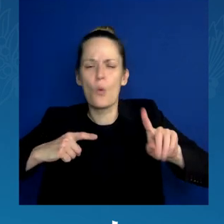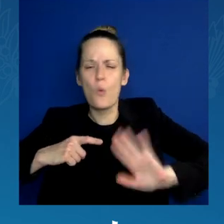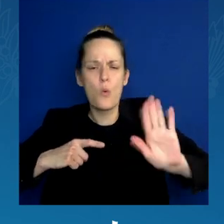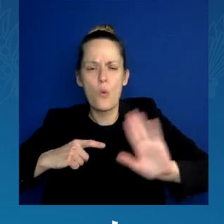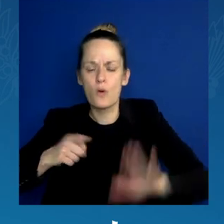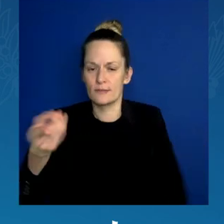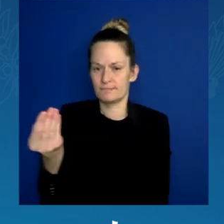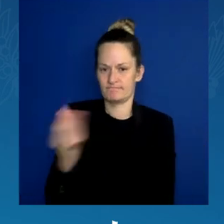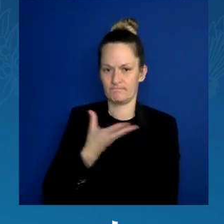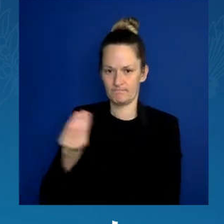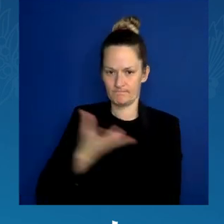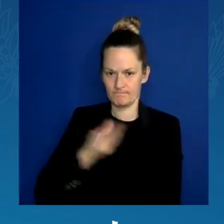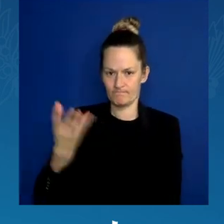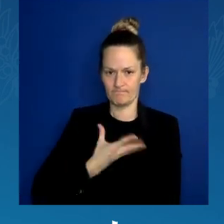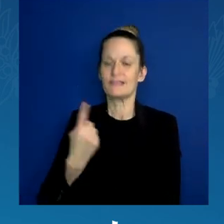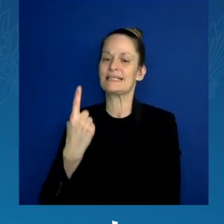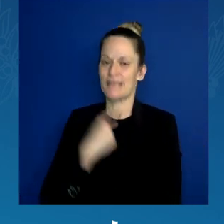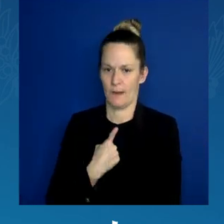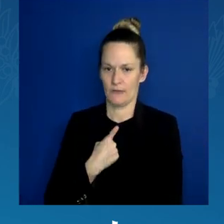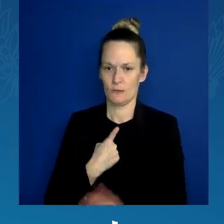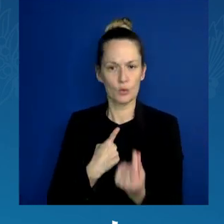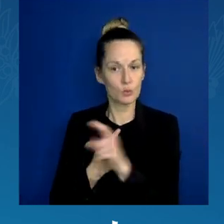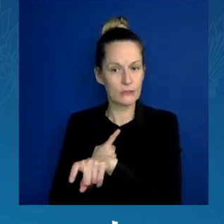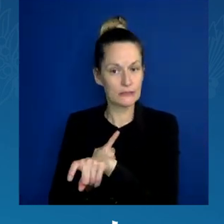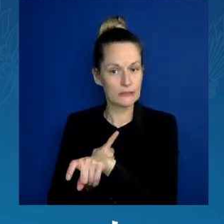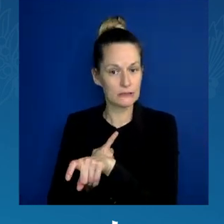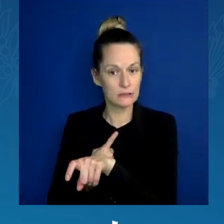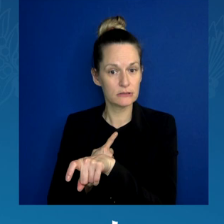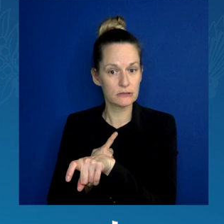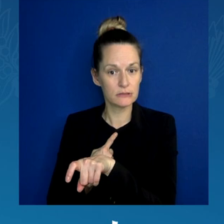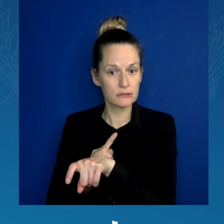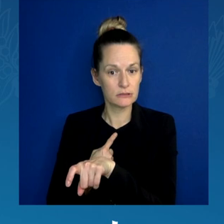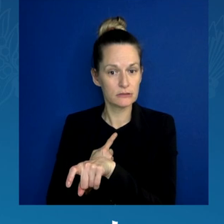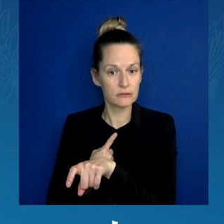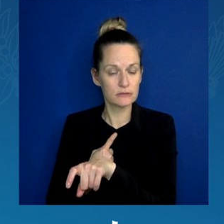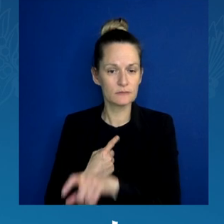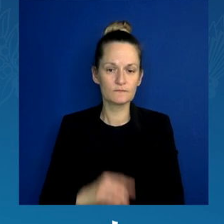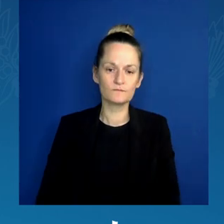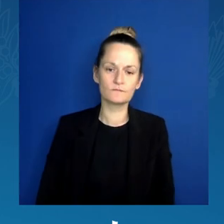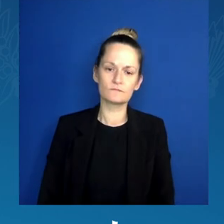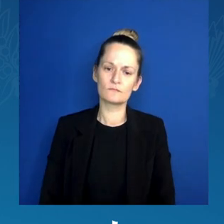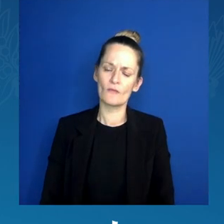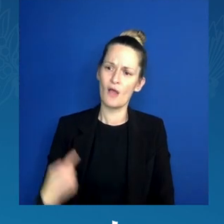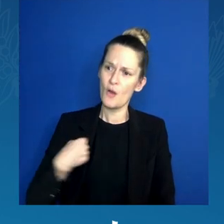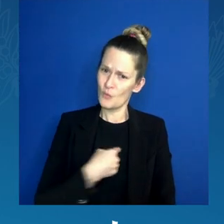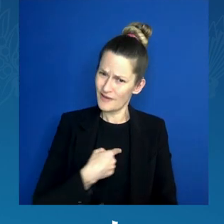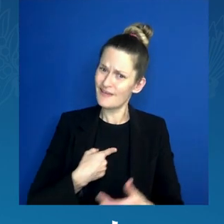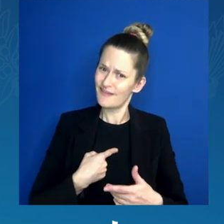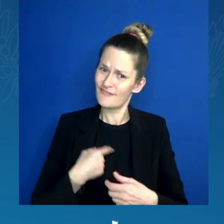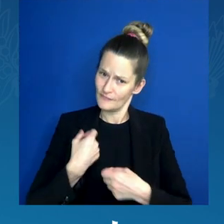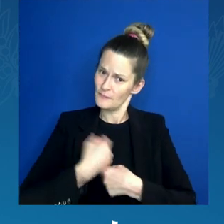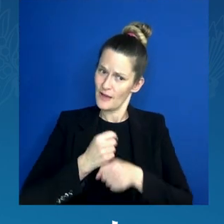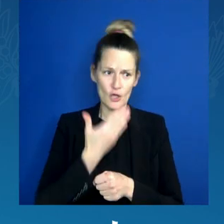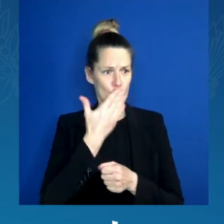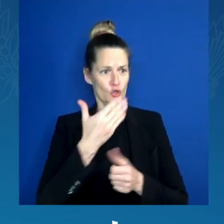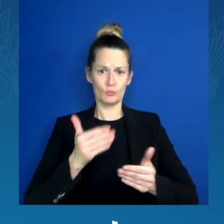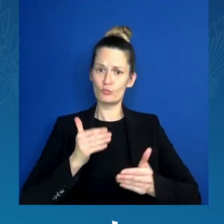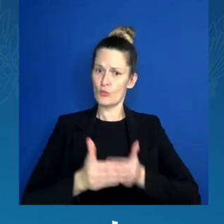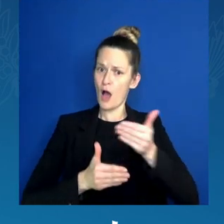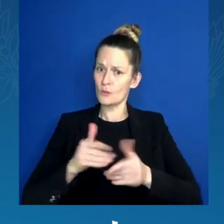So we have made real progress. We have made real progress as a nation, but there is so much more work to be done.